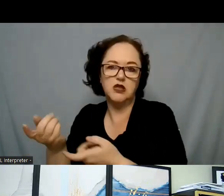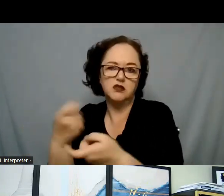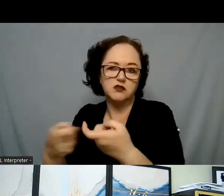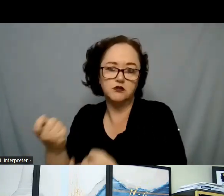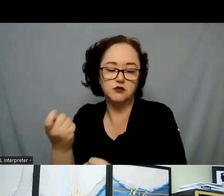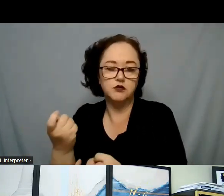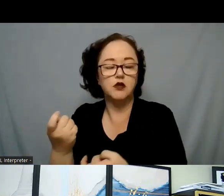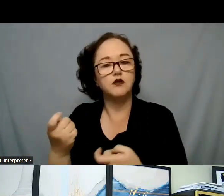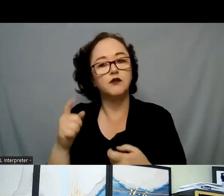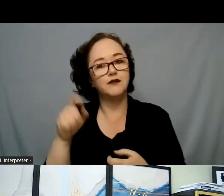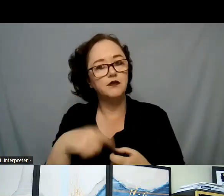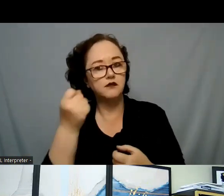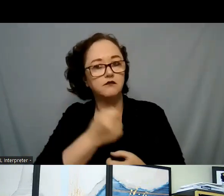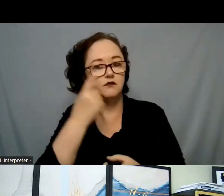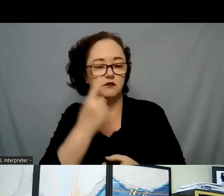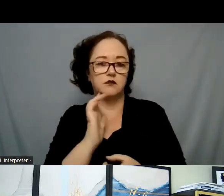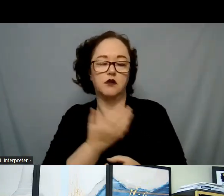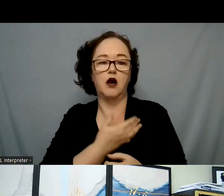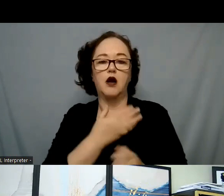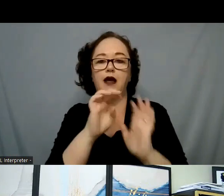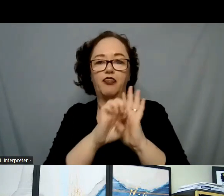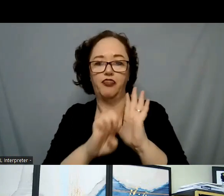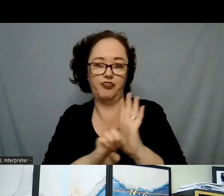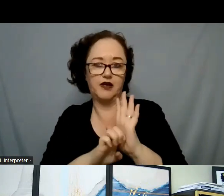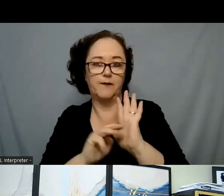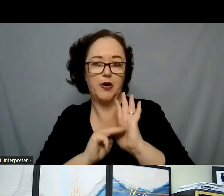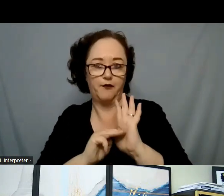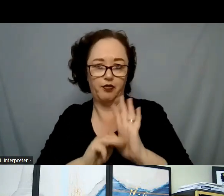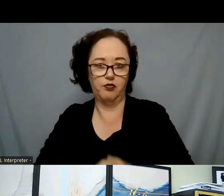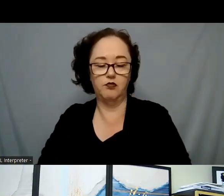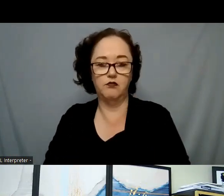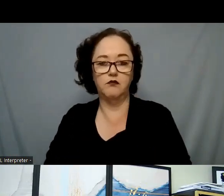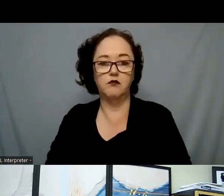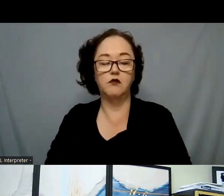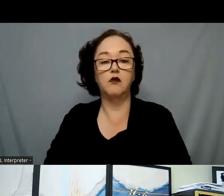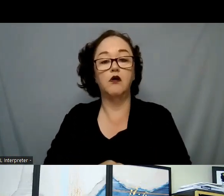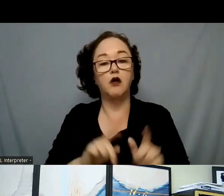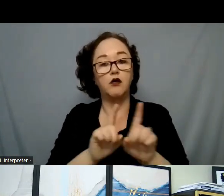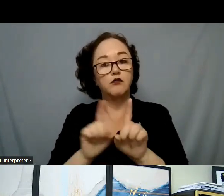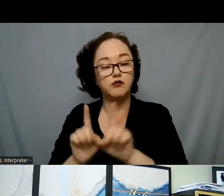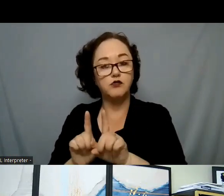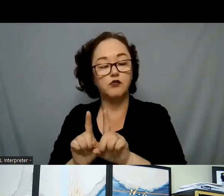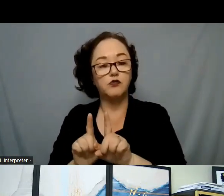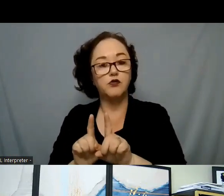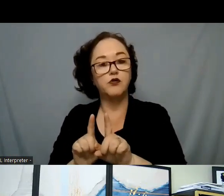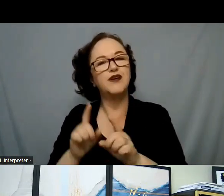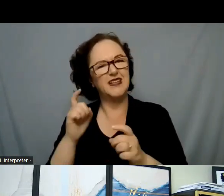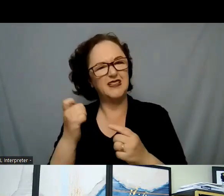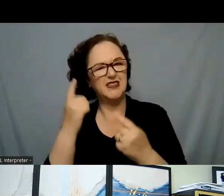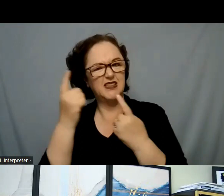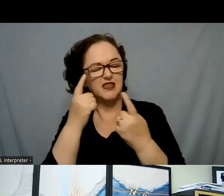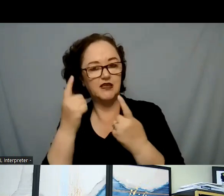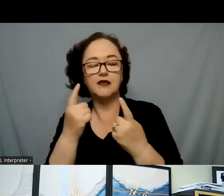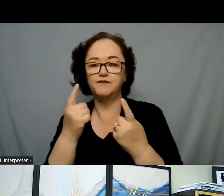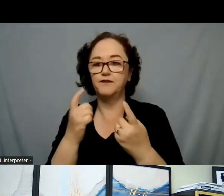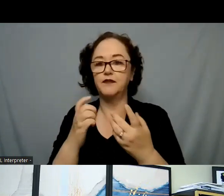ethical model states. We also want to make sure that we are doing things that are culturally sensitive and understanding that